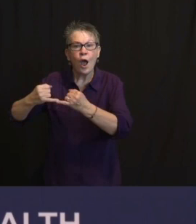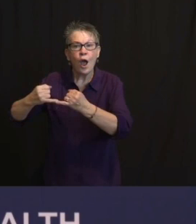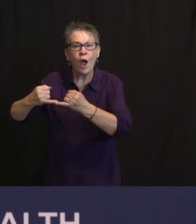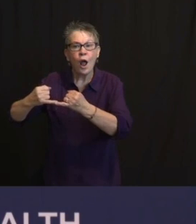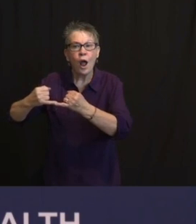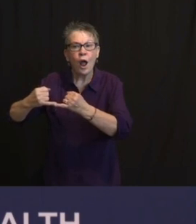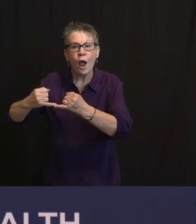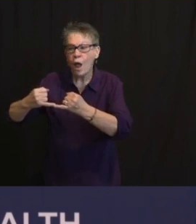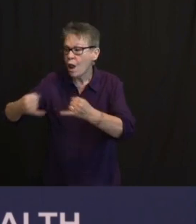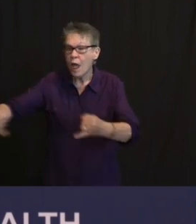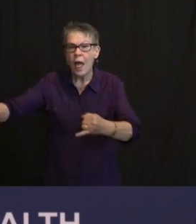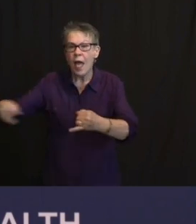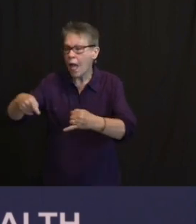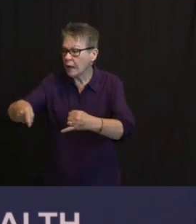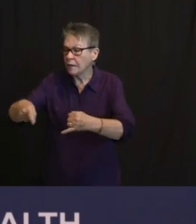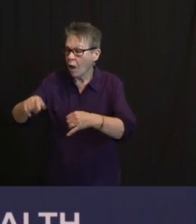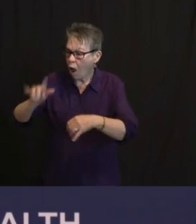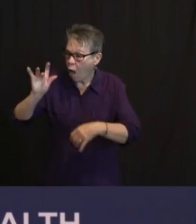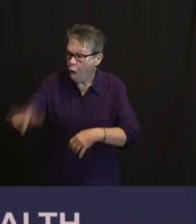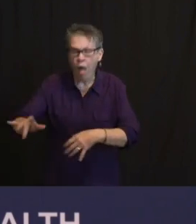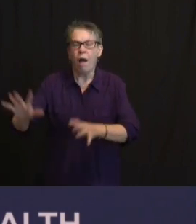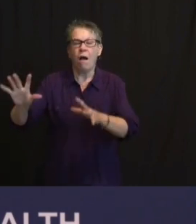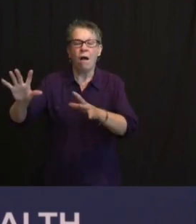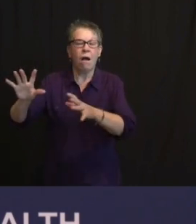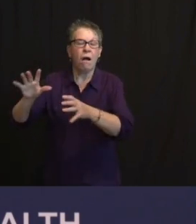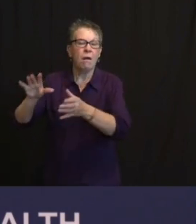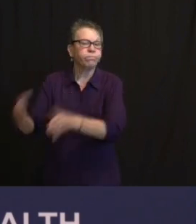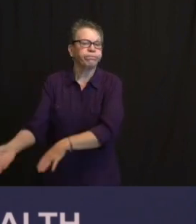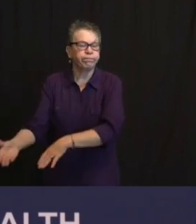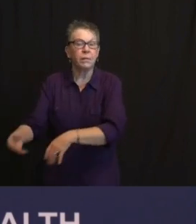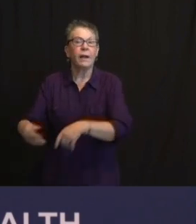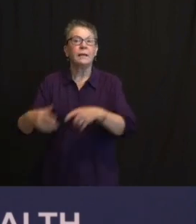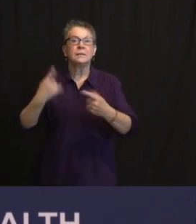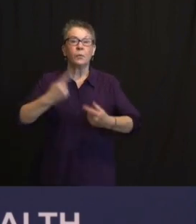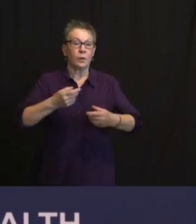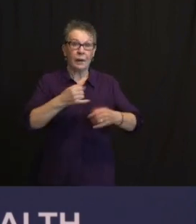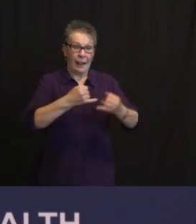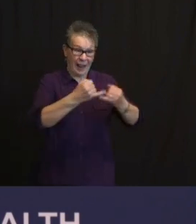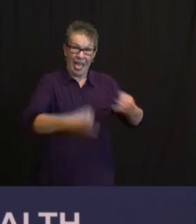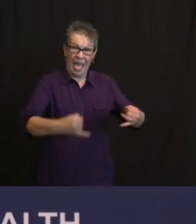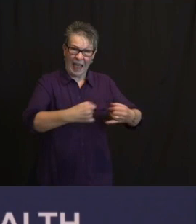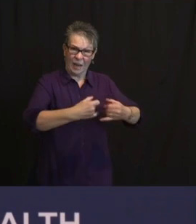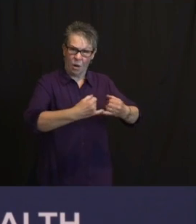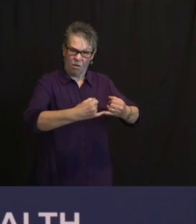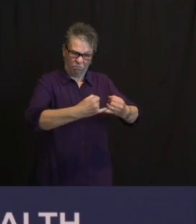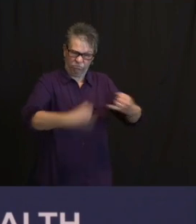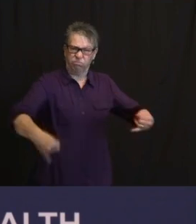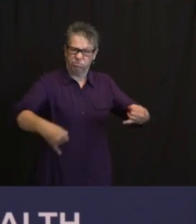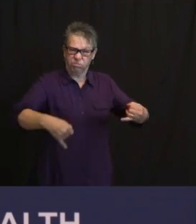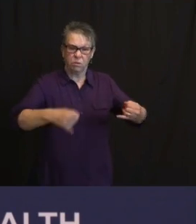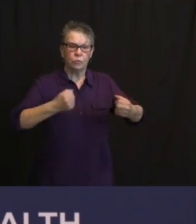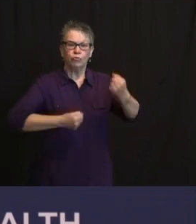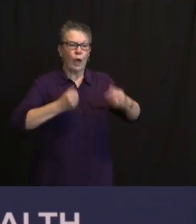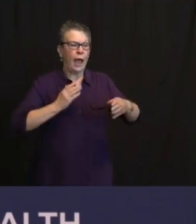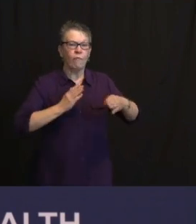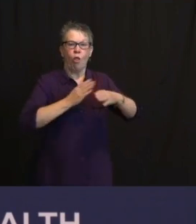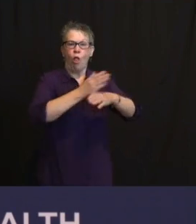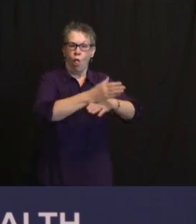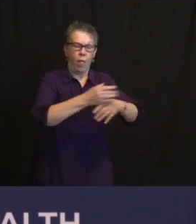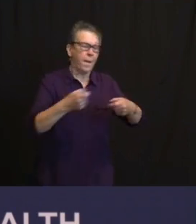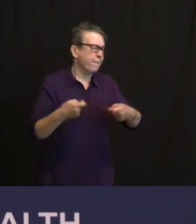SO WE'LL BE VIRTUAL TOMORROW, AND WE'LL BE HERE LIVE AND IN PERSON AT ONE O'CLOCK ON WEDNESDAY, UNLESS